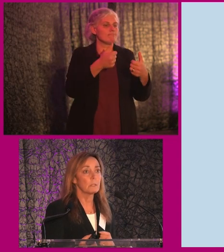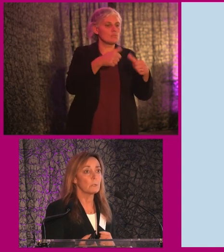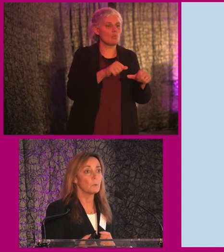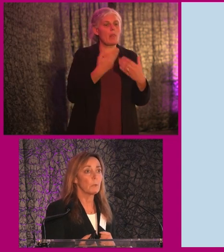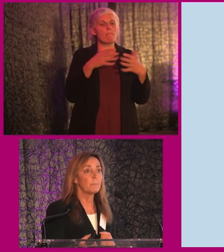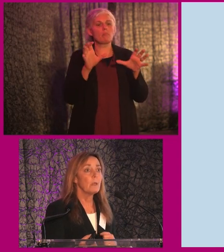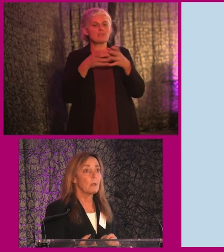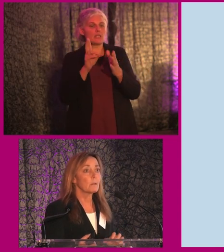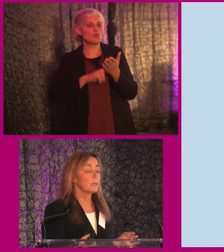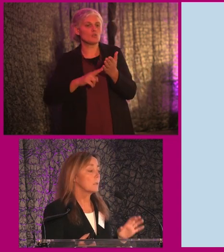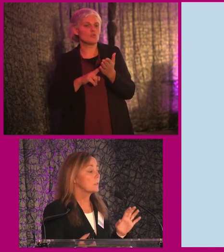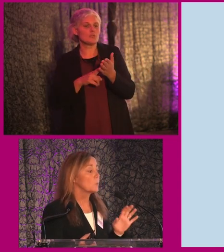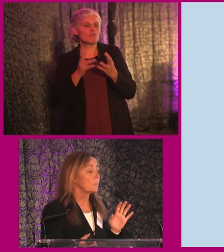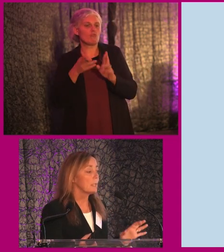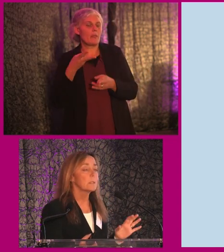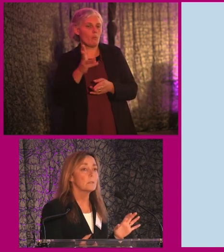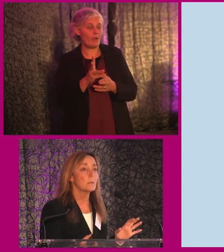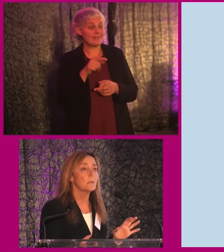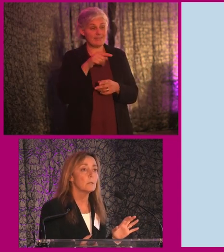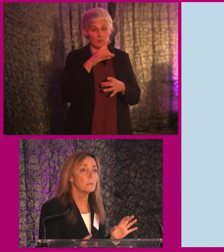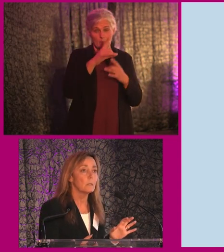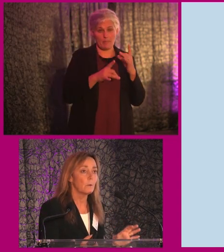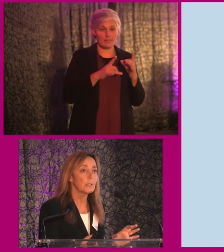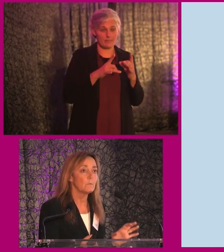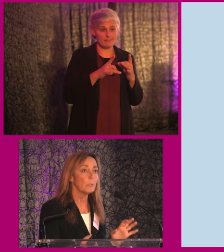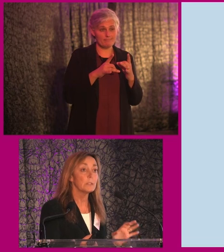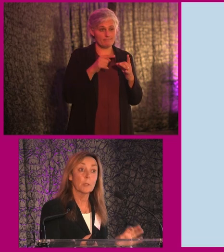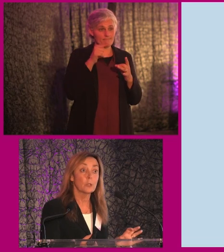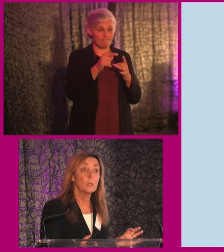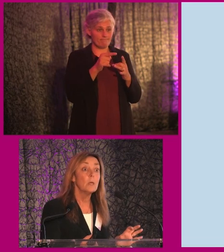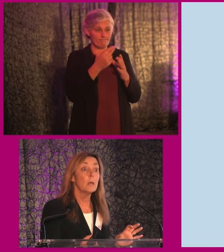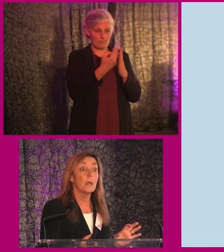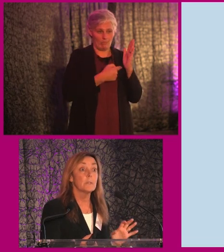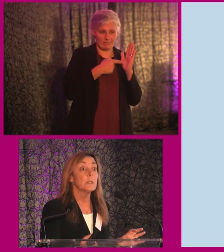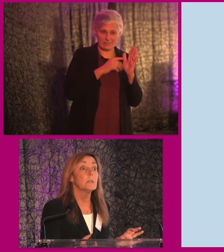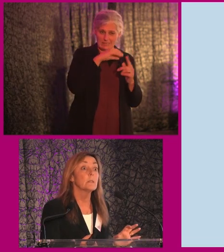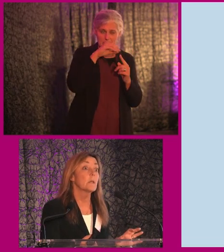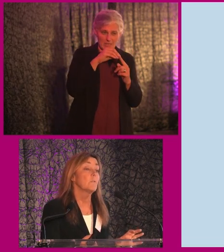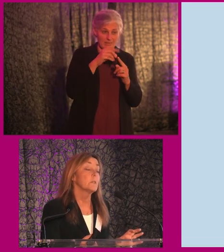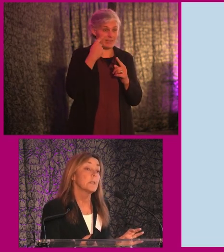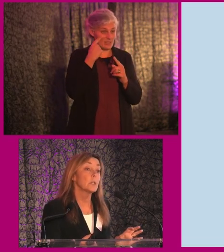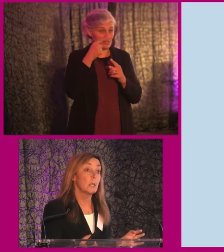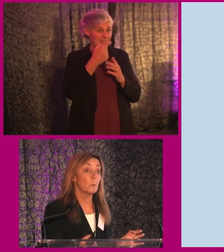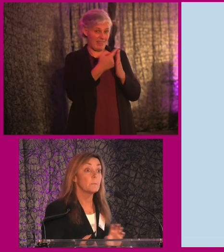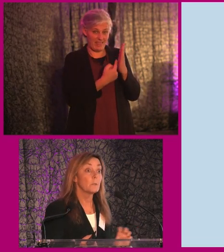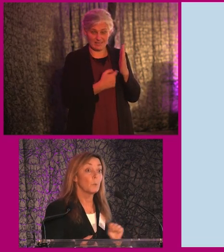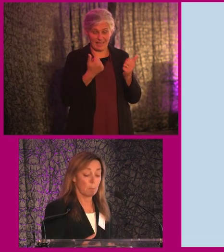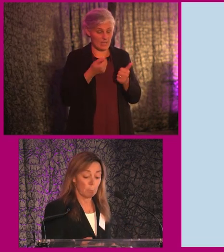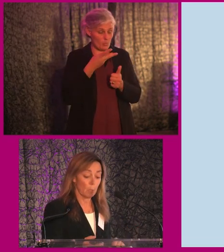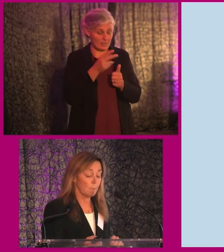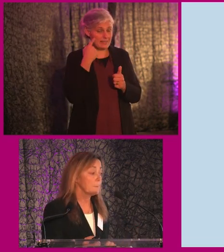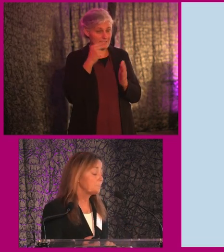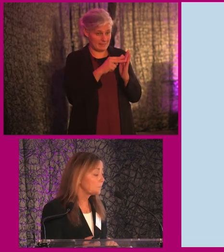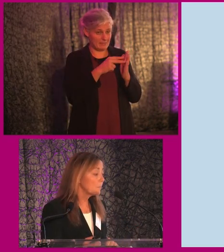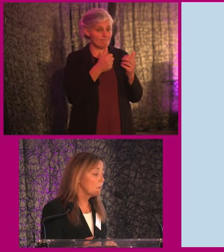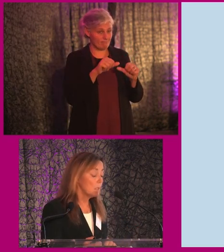use that in a good way. And I think this is what makes the directive really special. I haven't seen this kind of legislation anywhere, so we can be